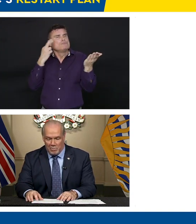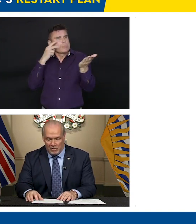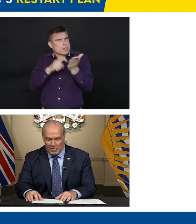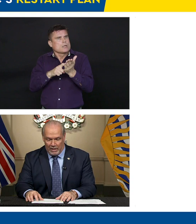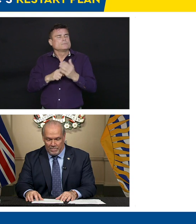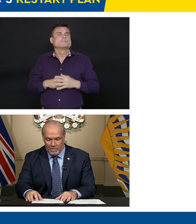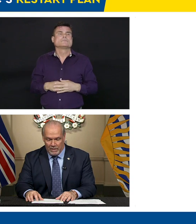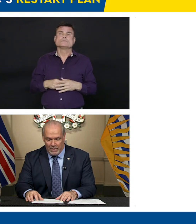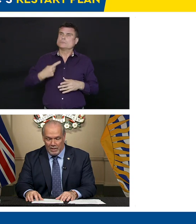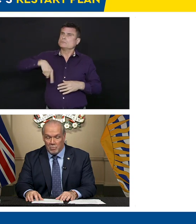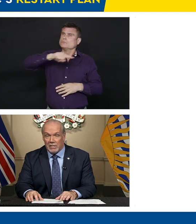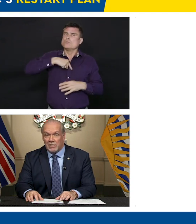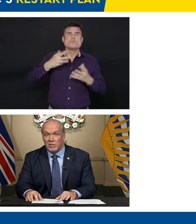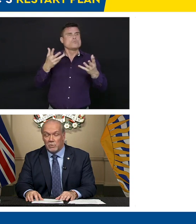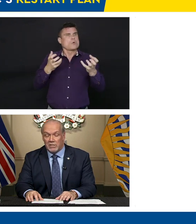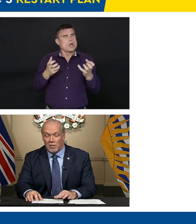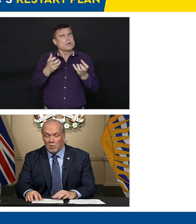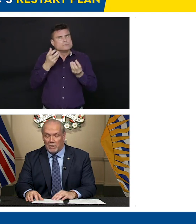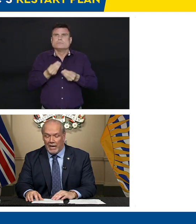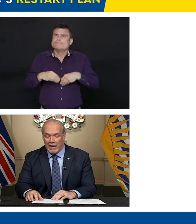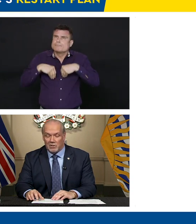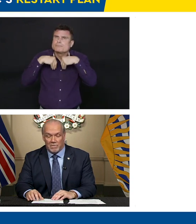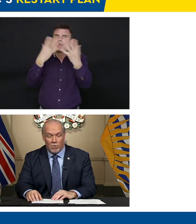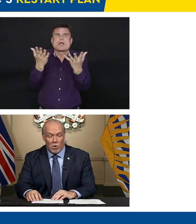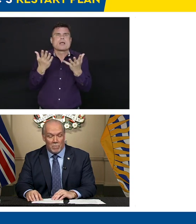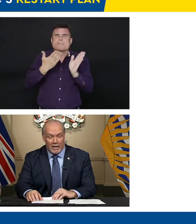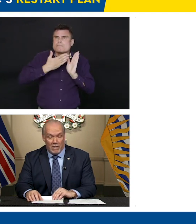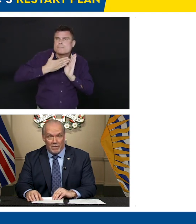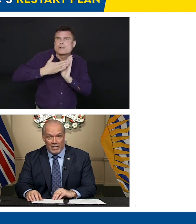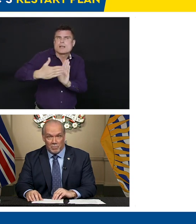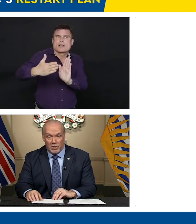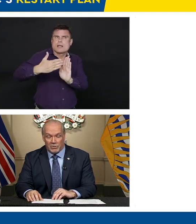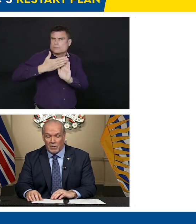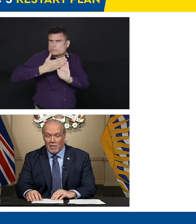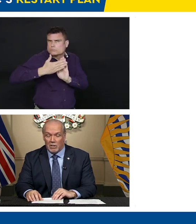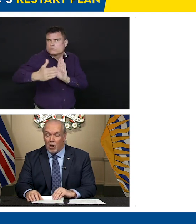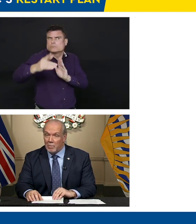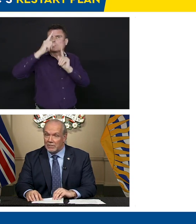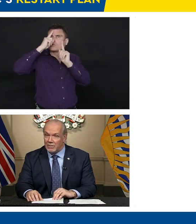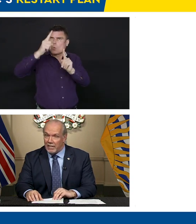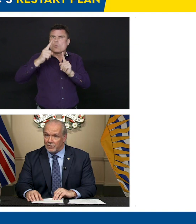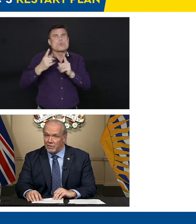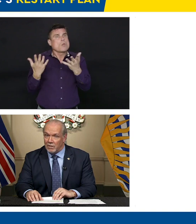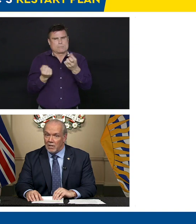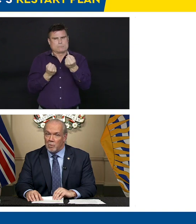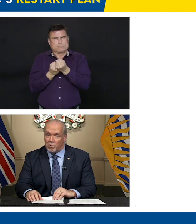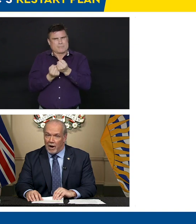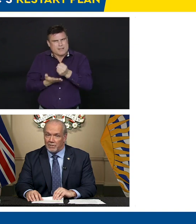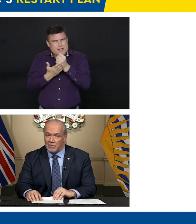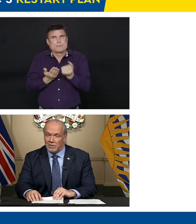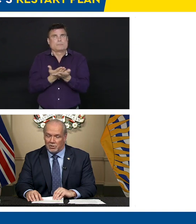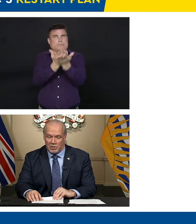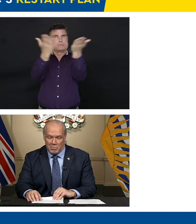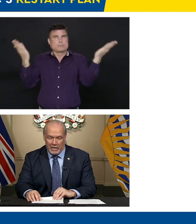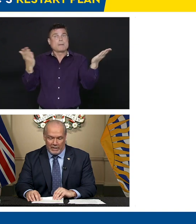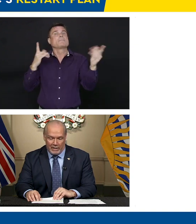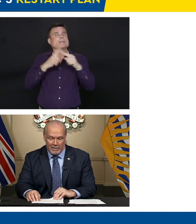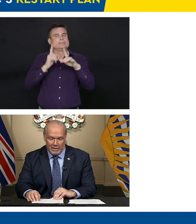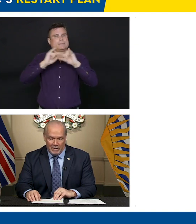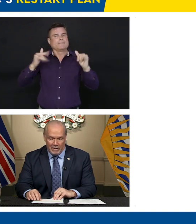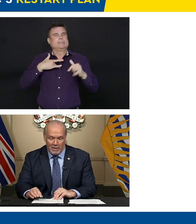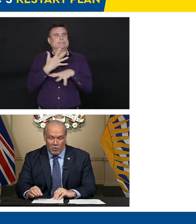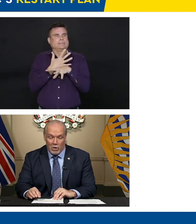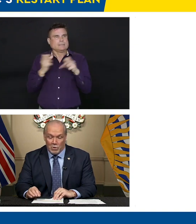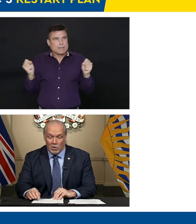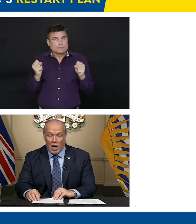to keep you safe. BC's Restart Plan is informed by health experts, common sense, and practical decision-making.